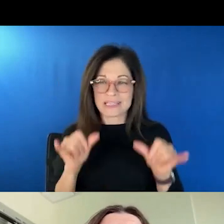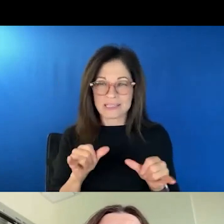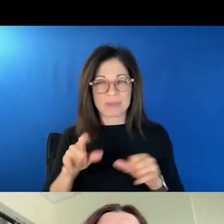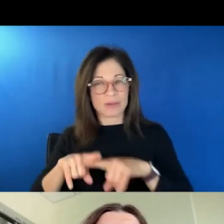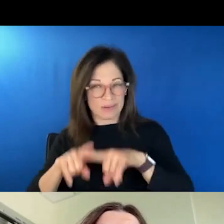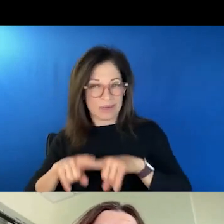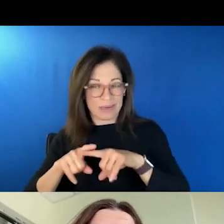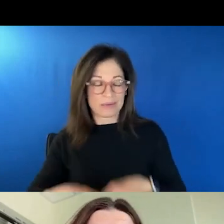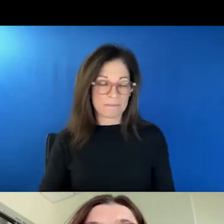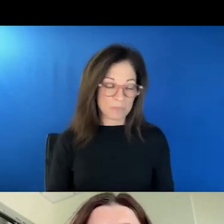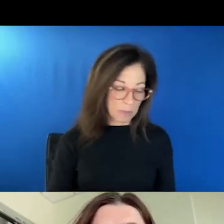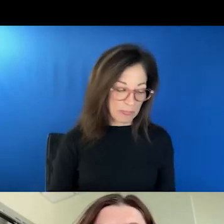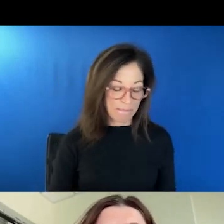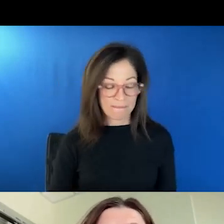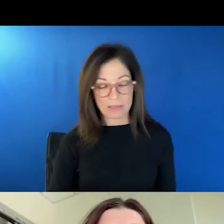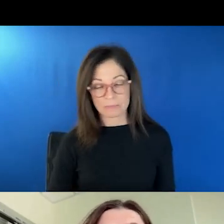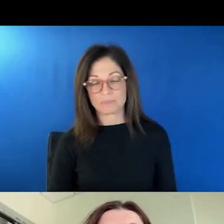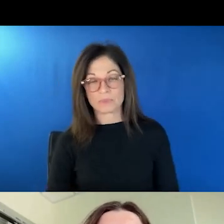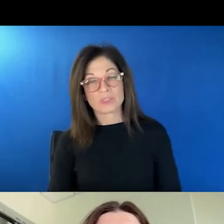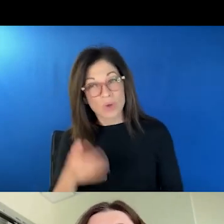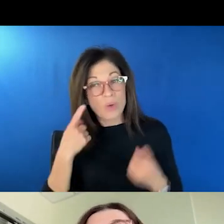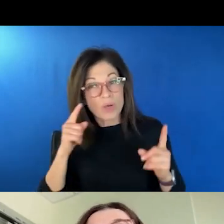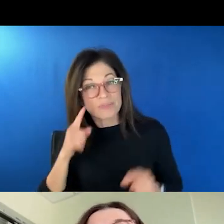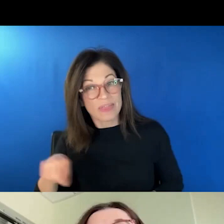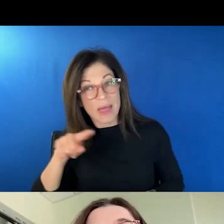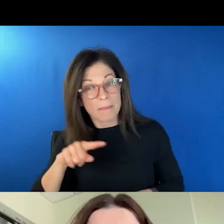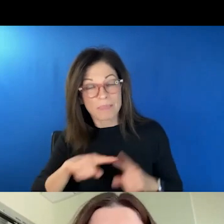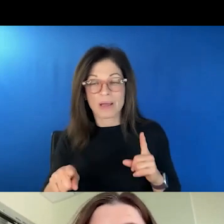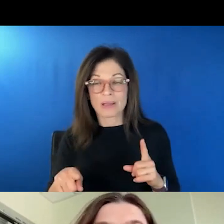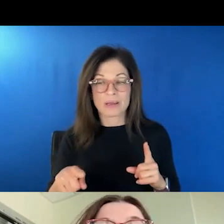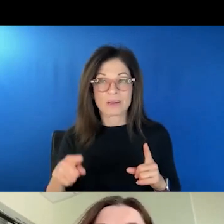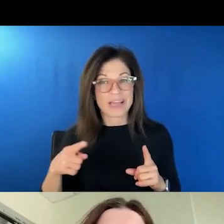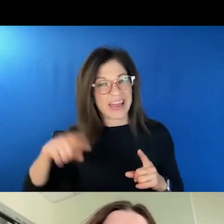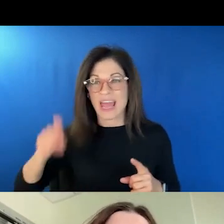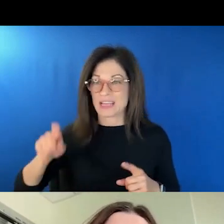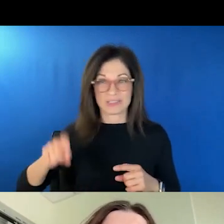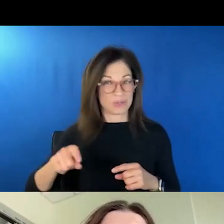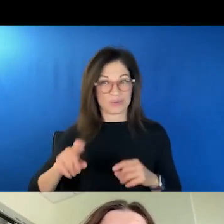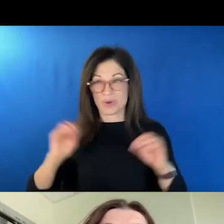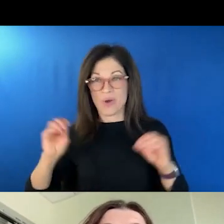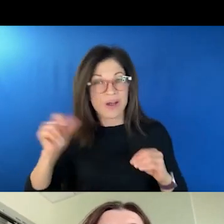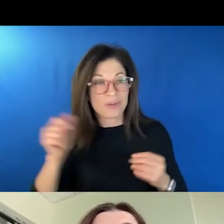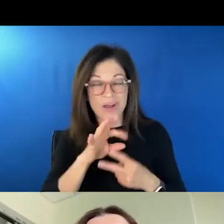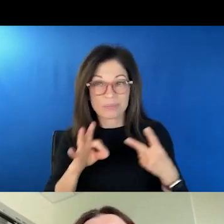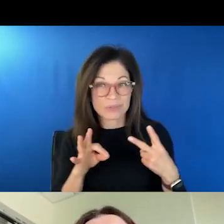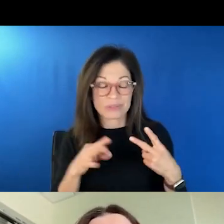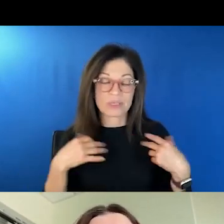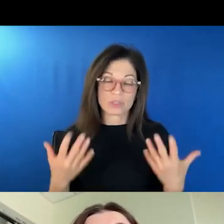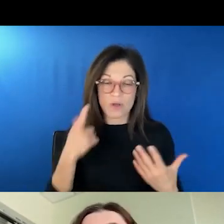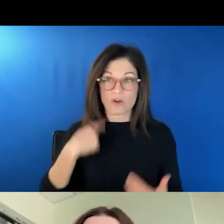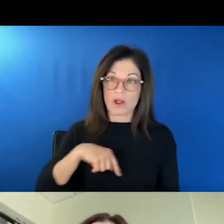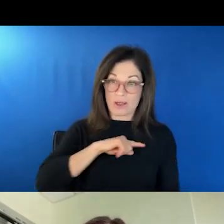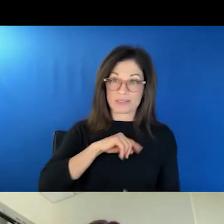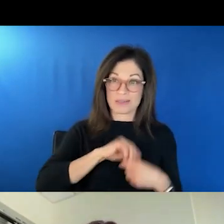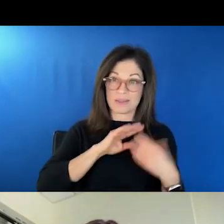So it works for them, but it works for them because it has to. There are no other alternatives. And so for us in the